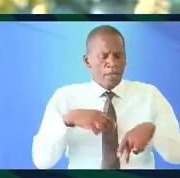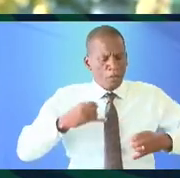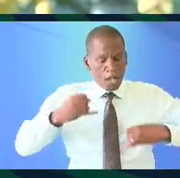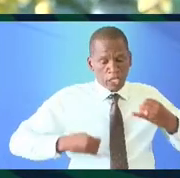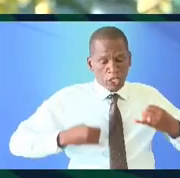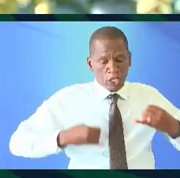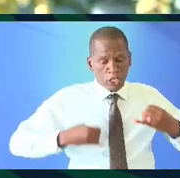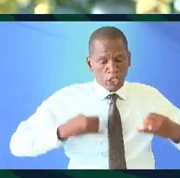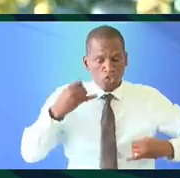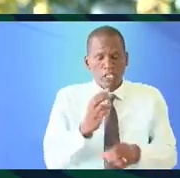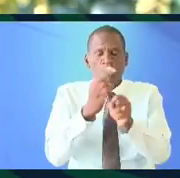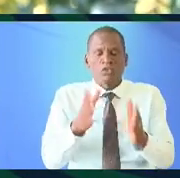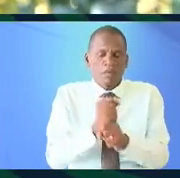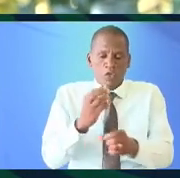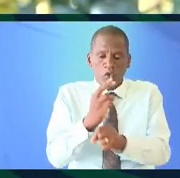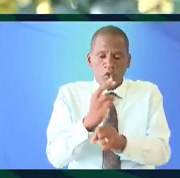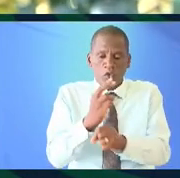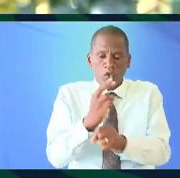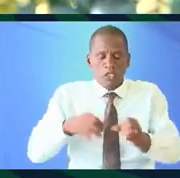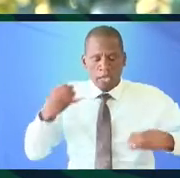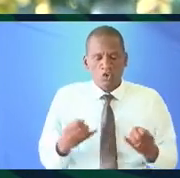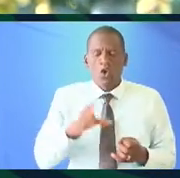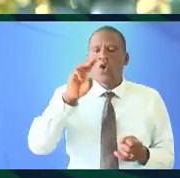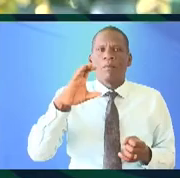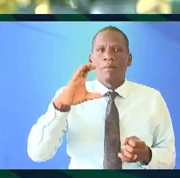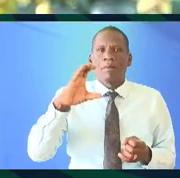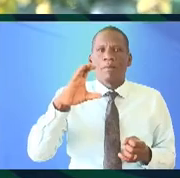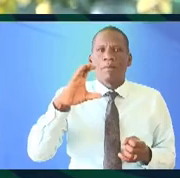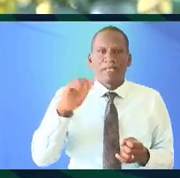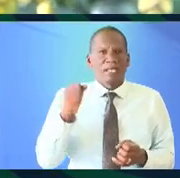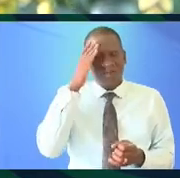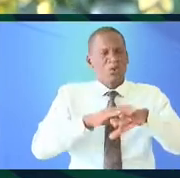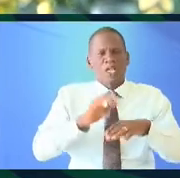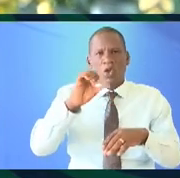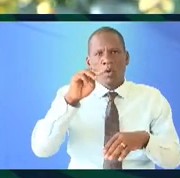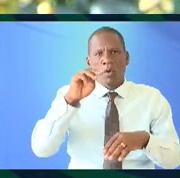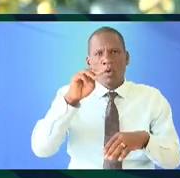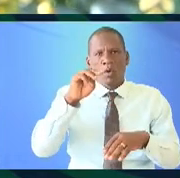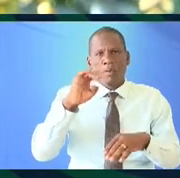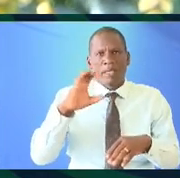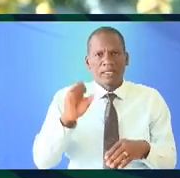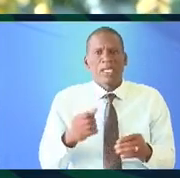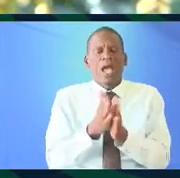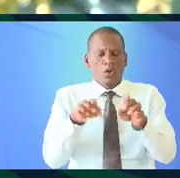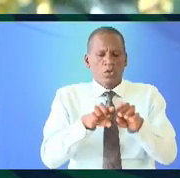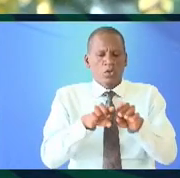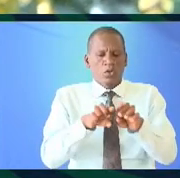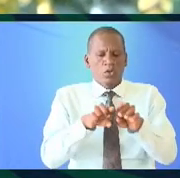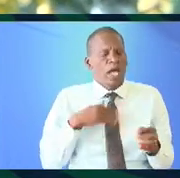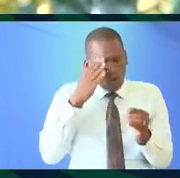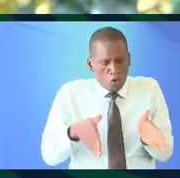the users the comics I know he's very passionate about comics and I know the